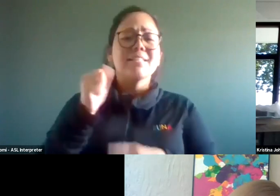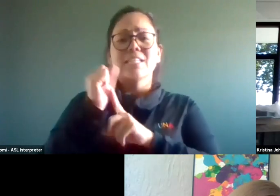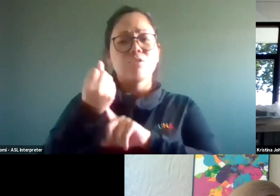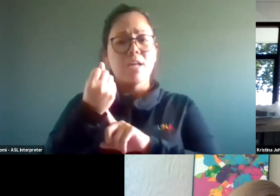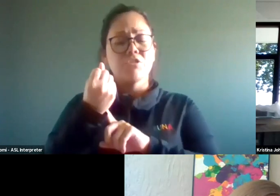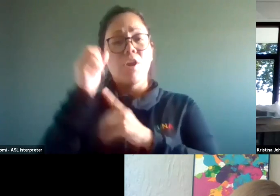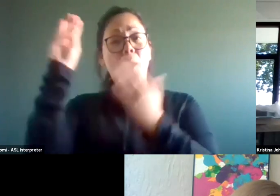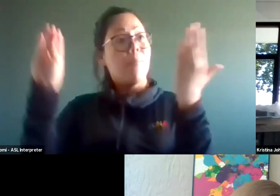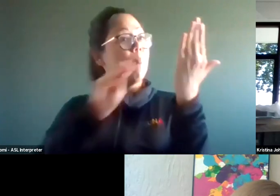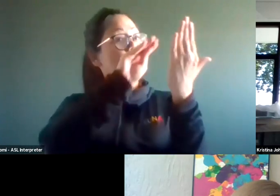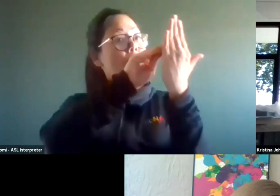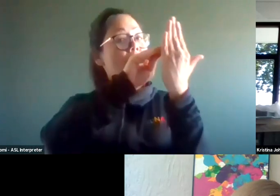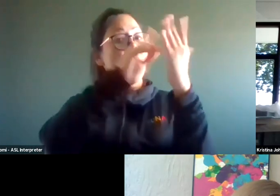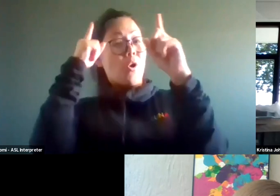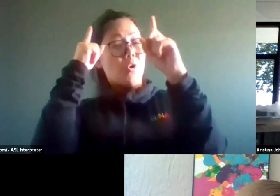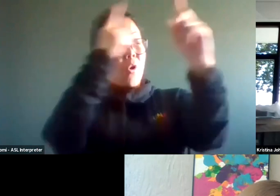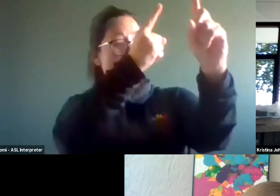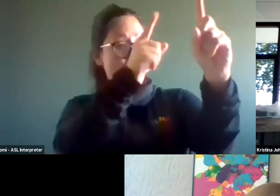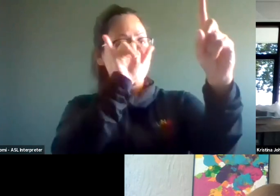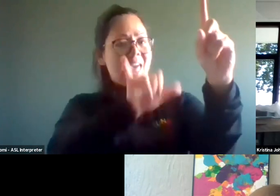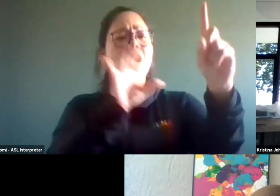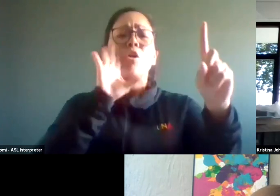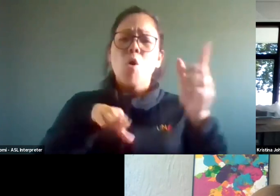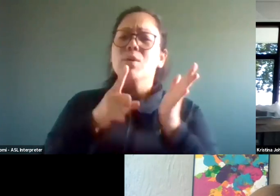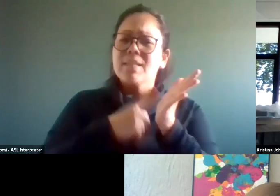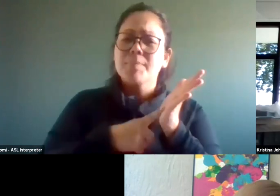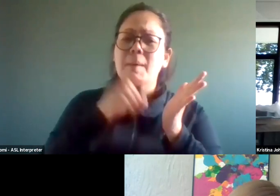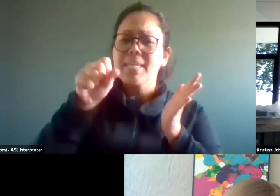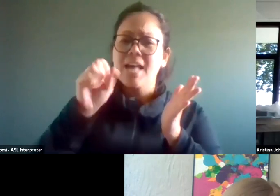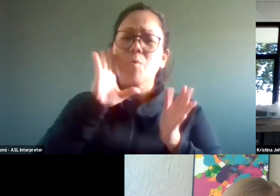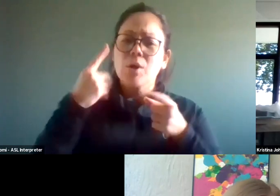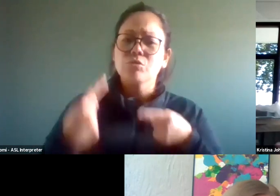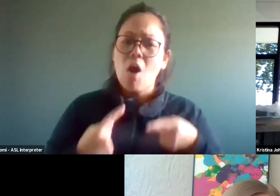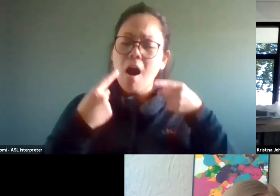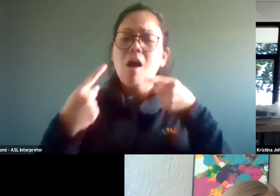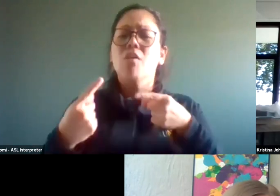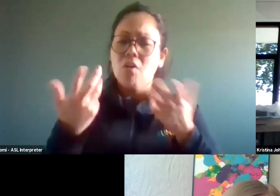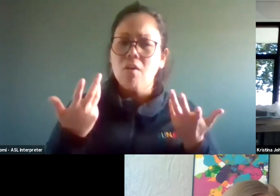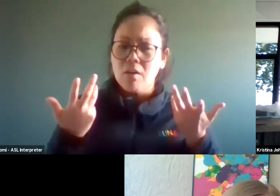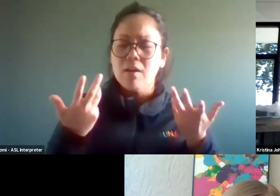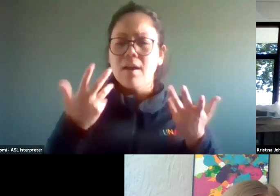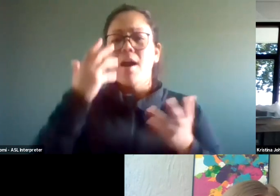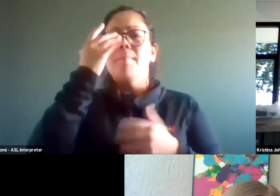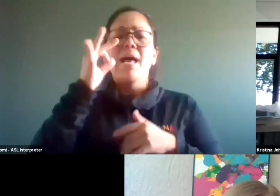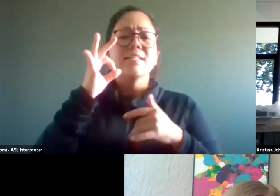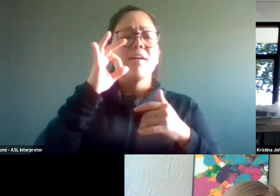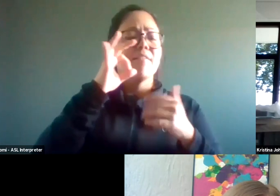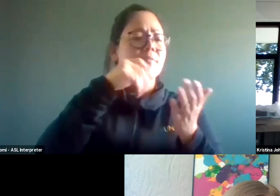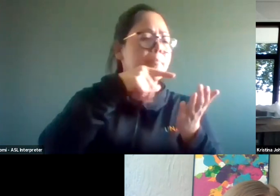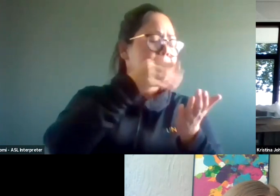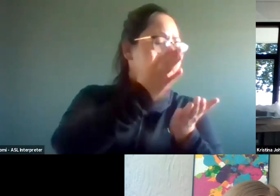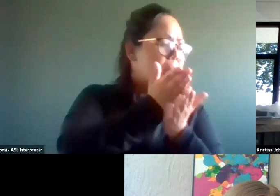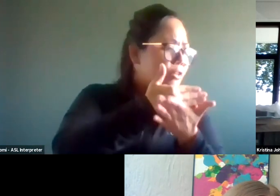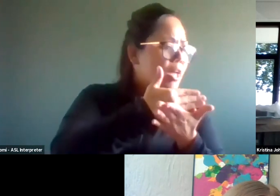list and aim for that, knowing that, you know, you're going to struggle sometimes to get there because of, you know, real limitations about budget and